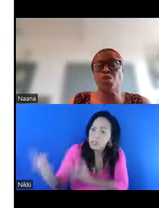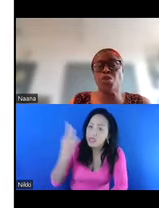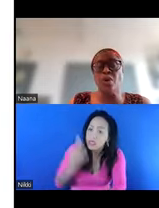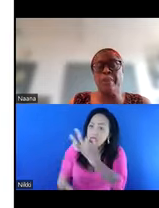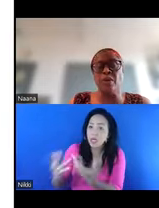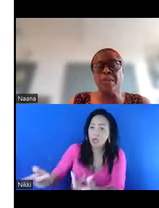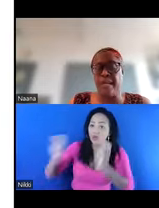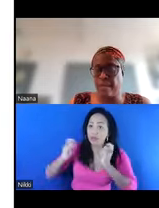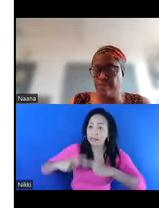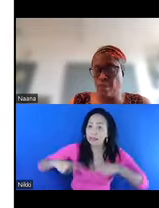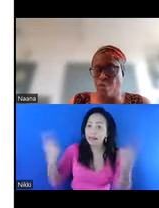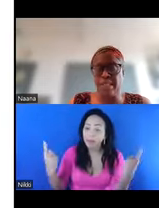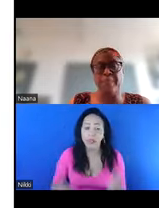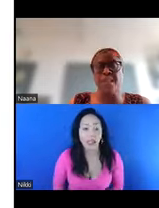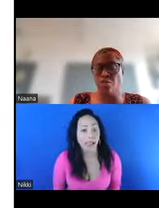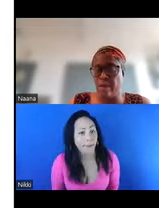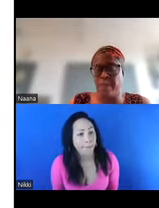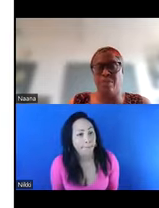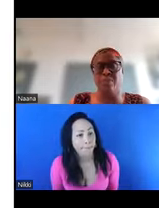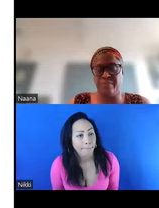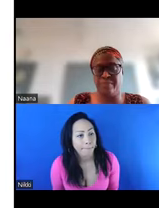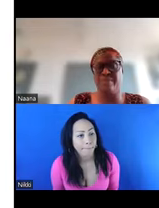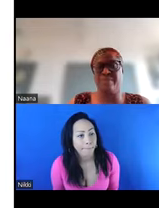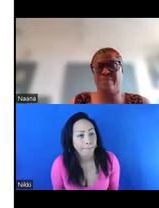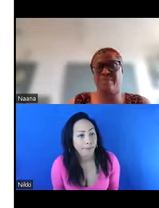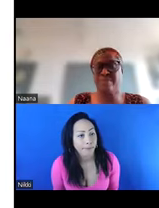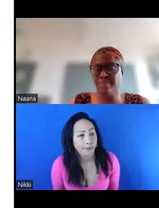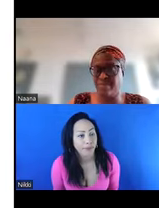They also talked about, oh, what's happening? not coming through.